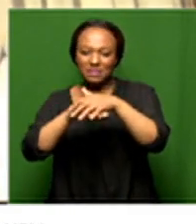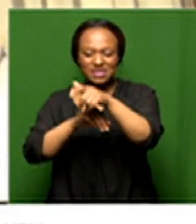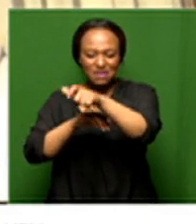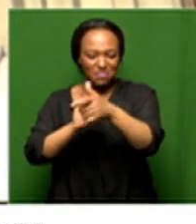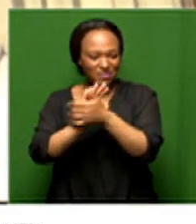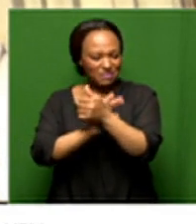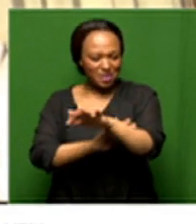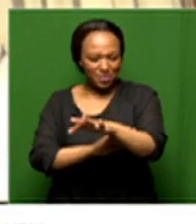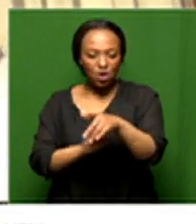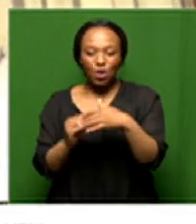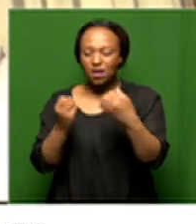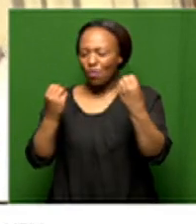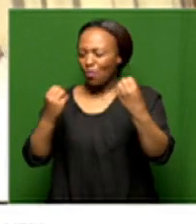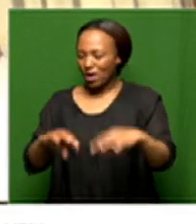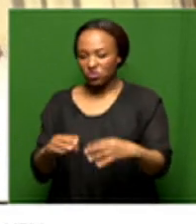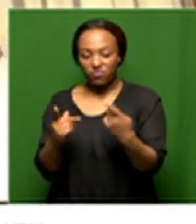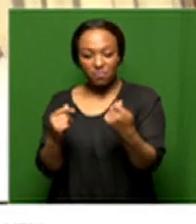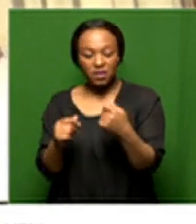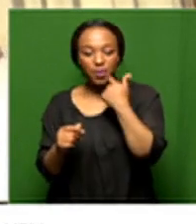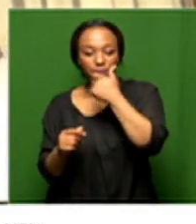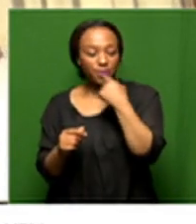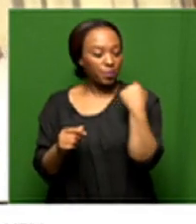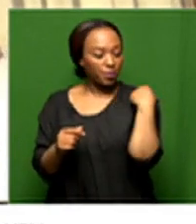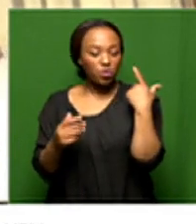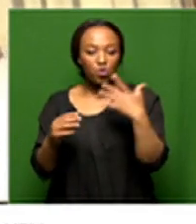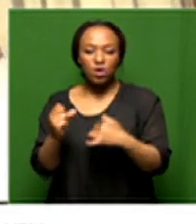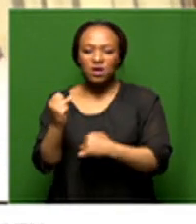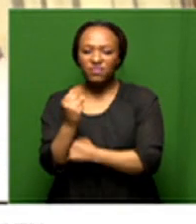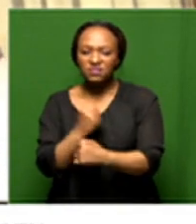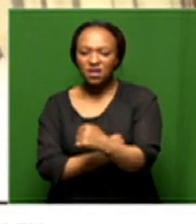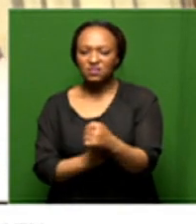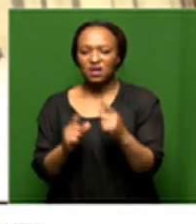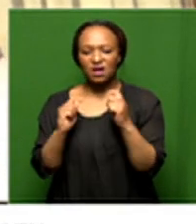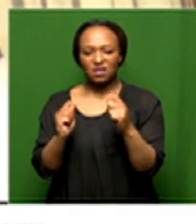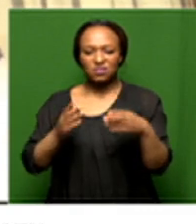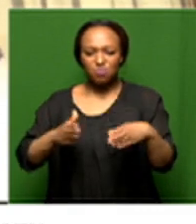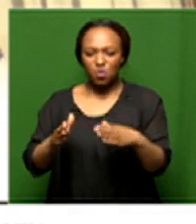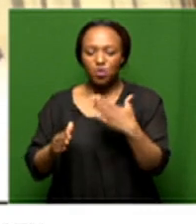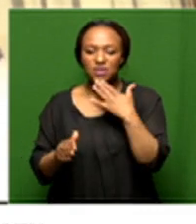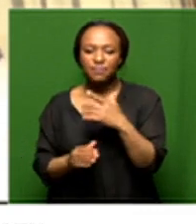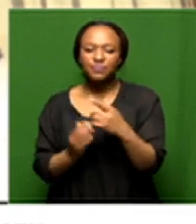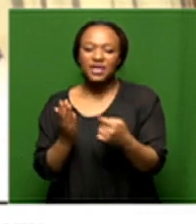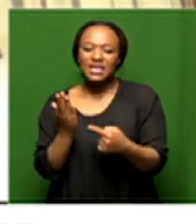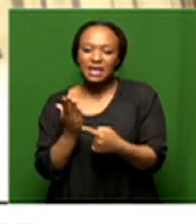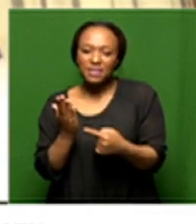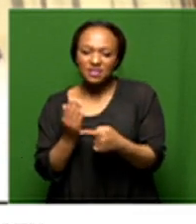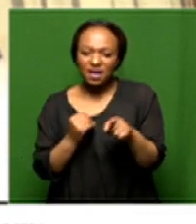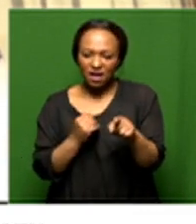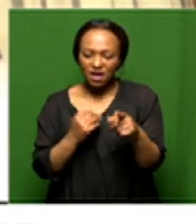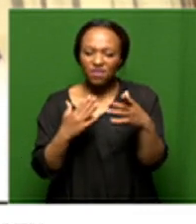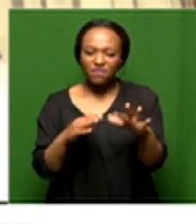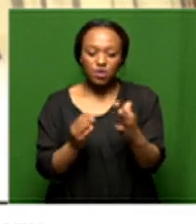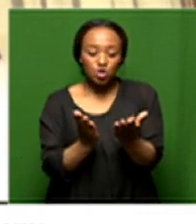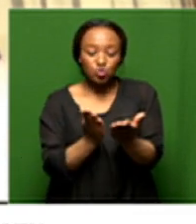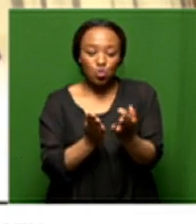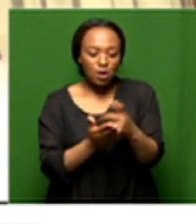in in a wastage of money including recent cases related to infrastructure i mean we look at something like the the tembisa school project which was built on a on